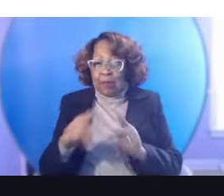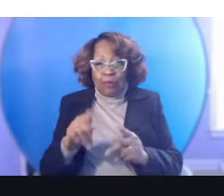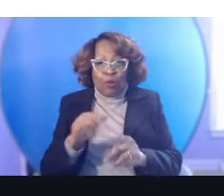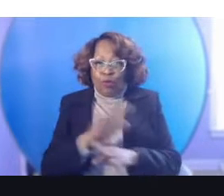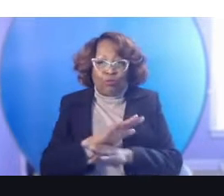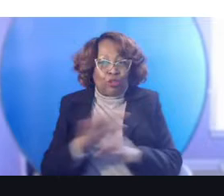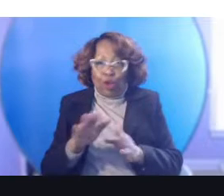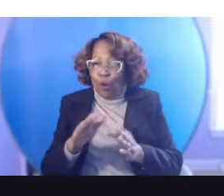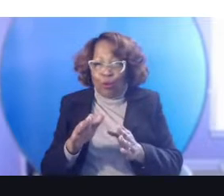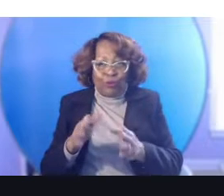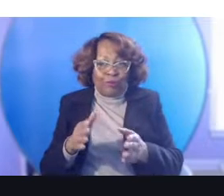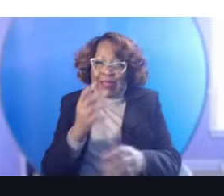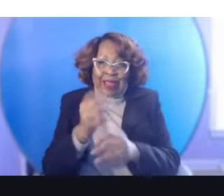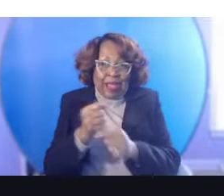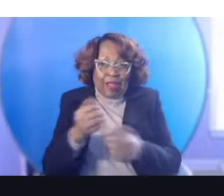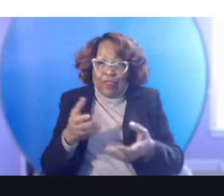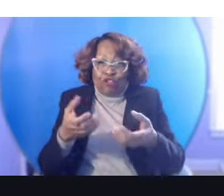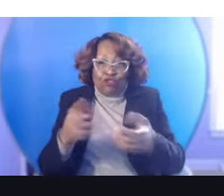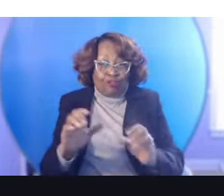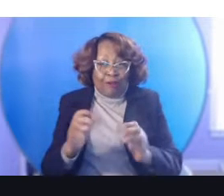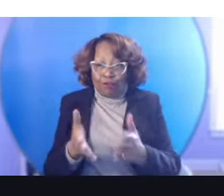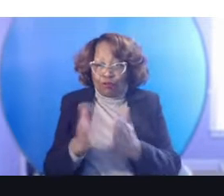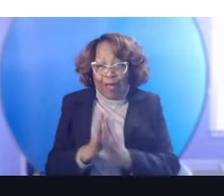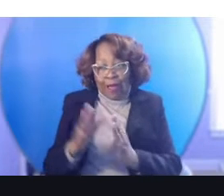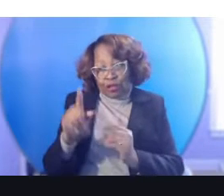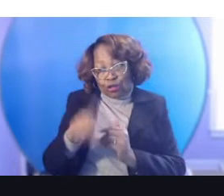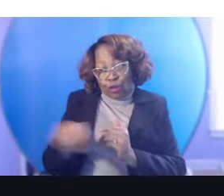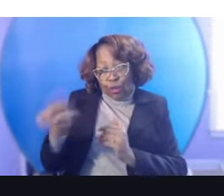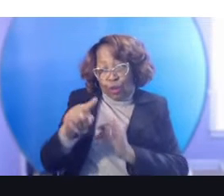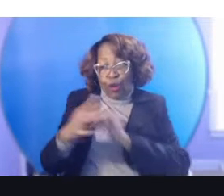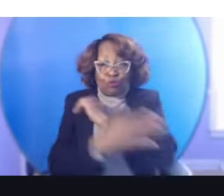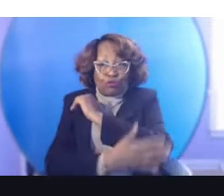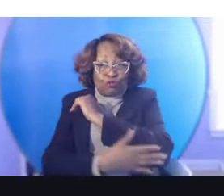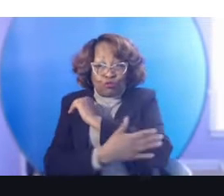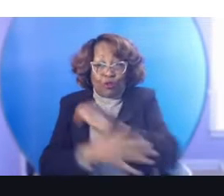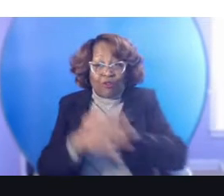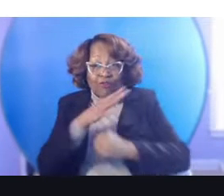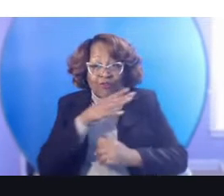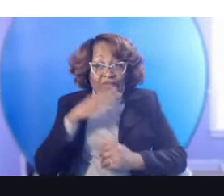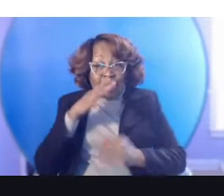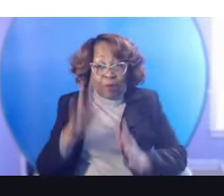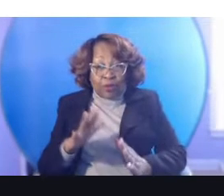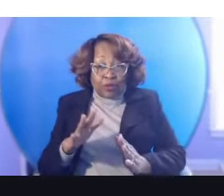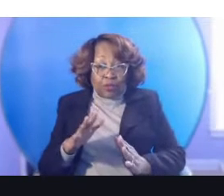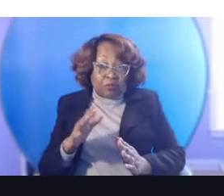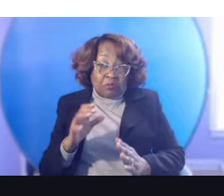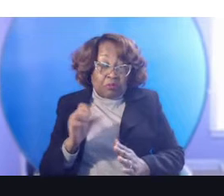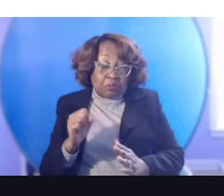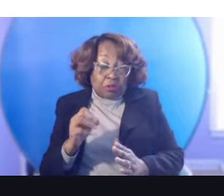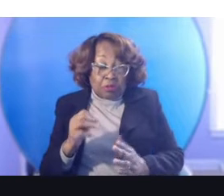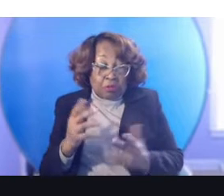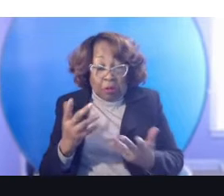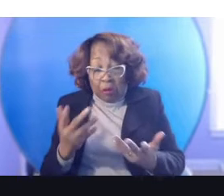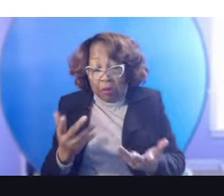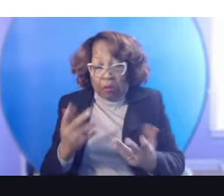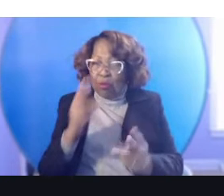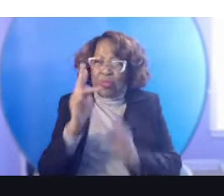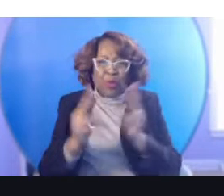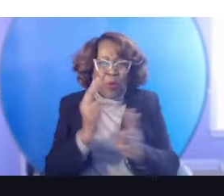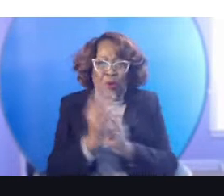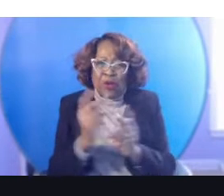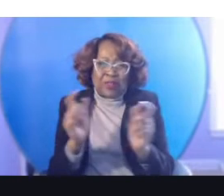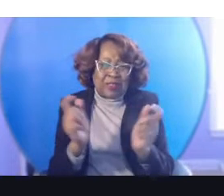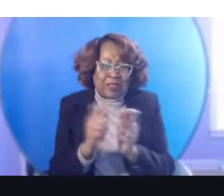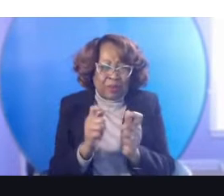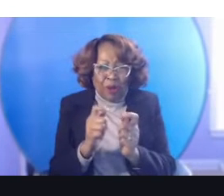rural farmers at all. Um, or so we thought, right? Because we actually can, the world is a very small space because of the internet.